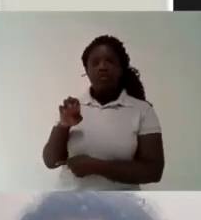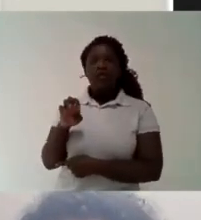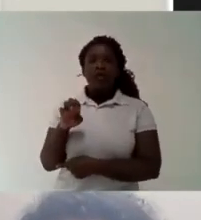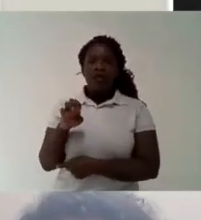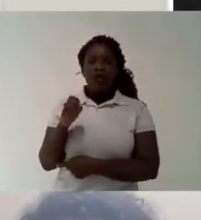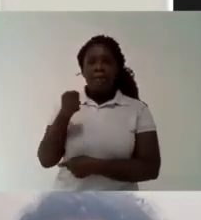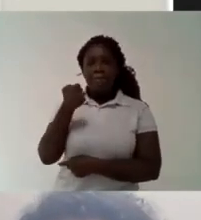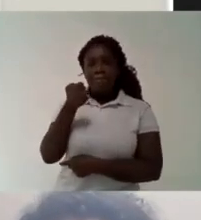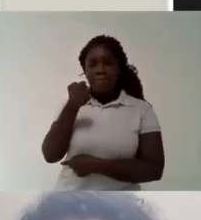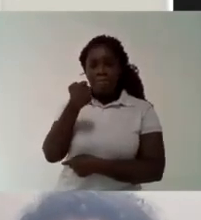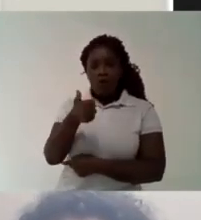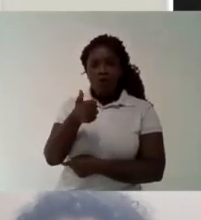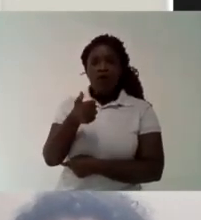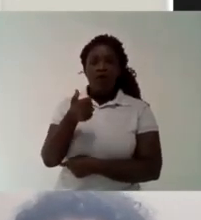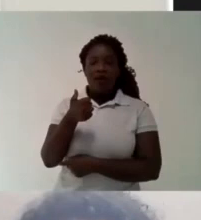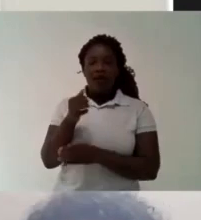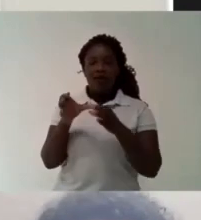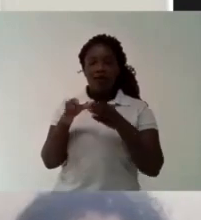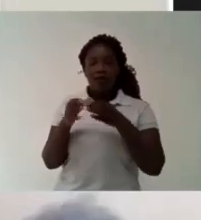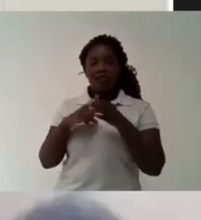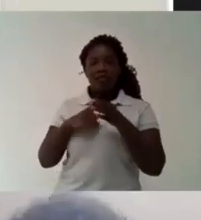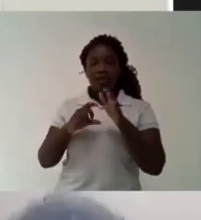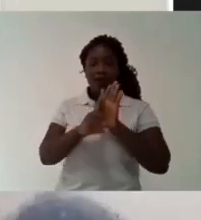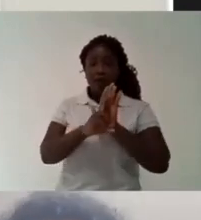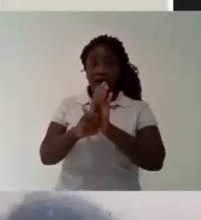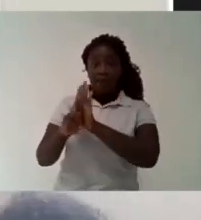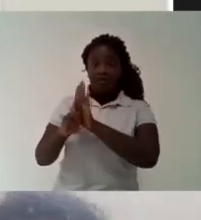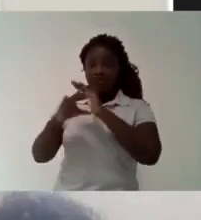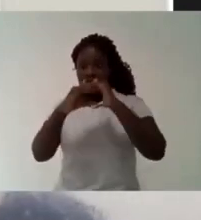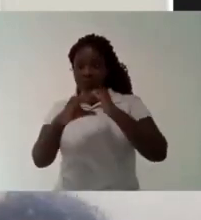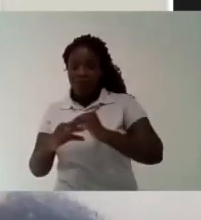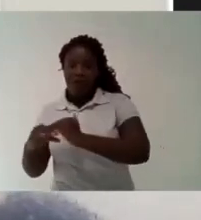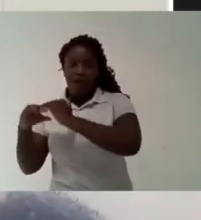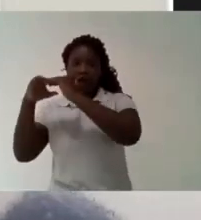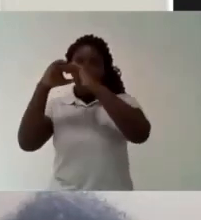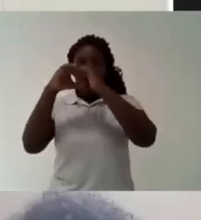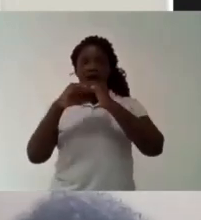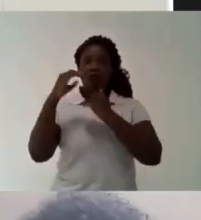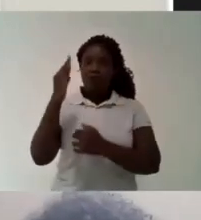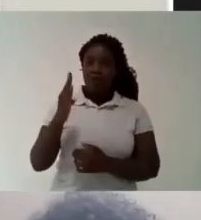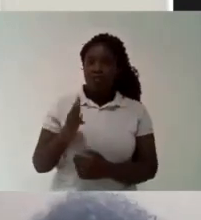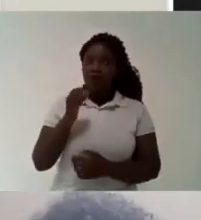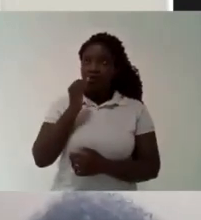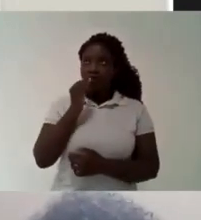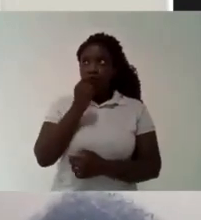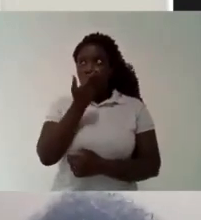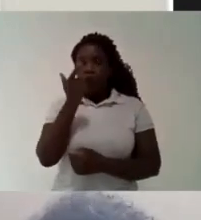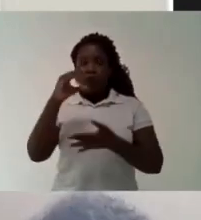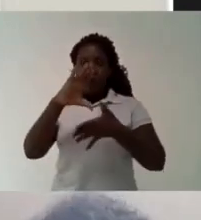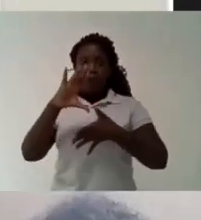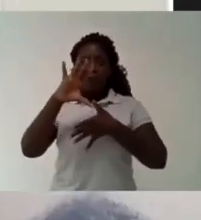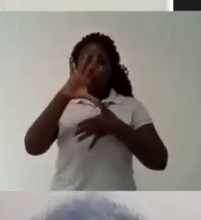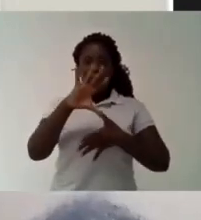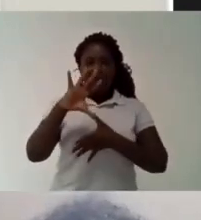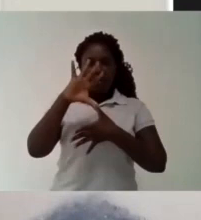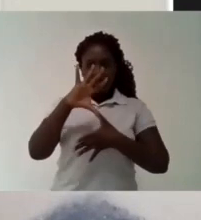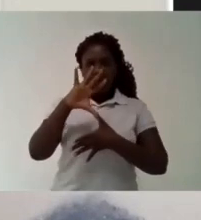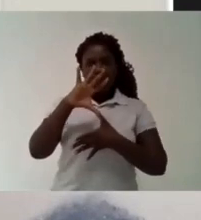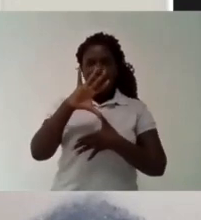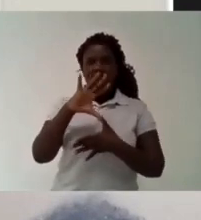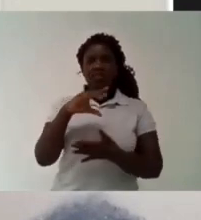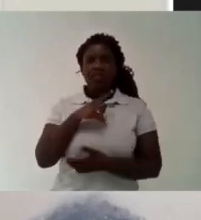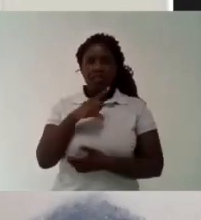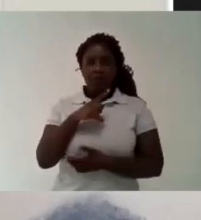As we all know, many of our leadership have been killed, tortured and harassed during that time